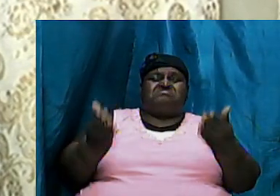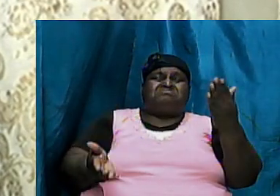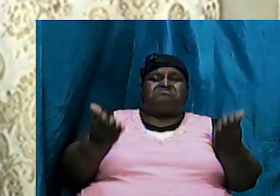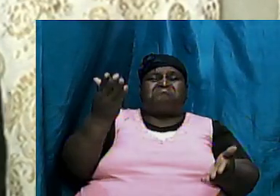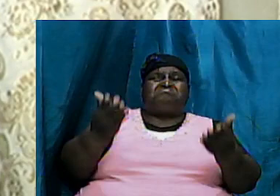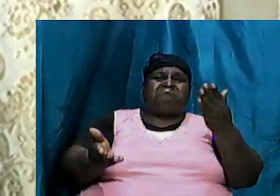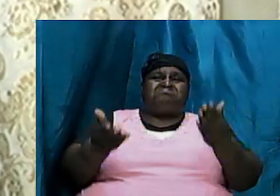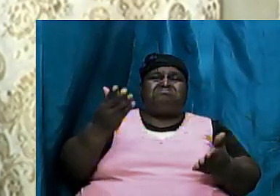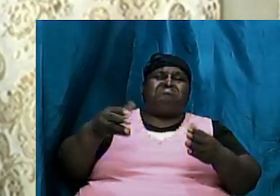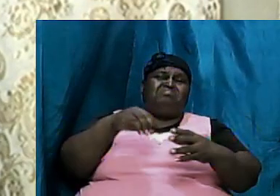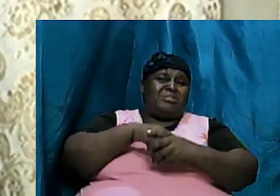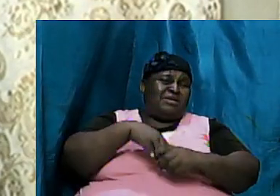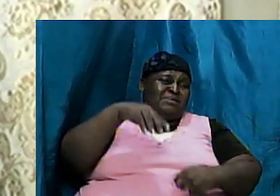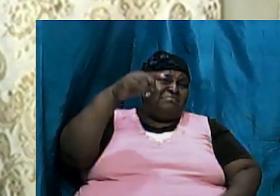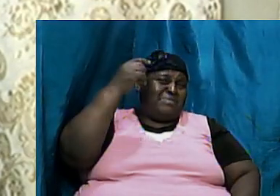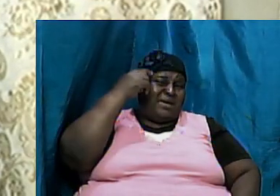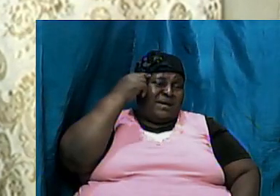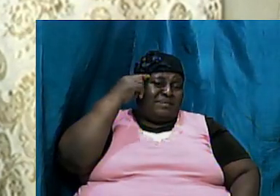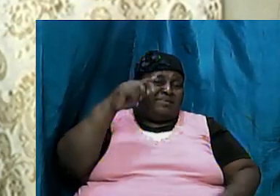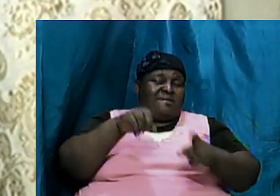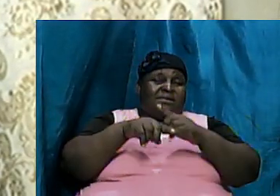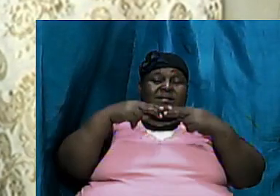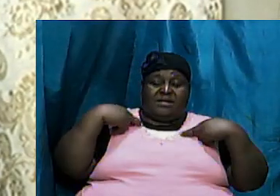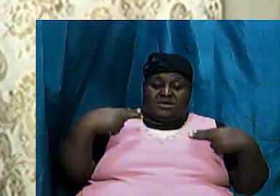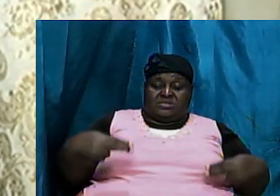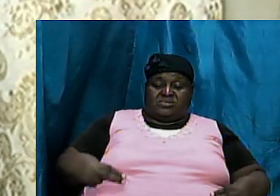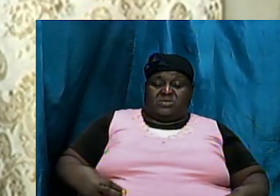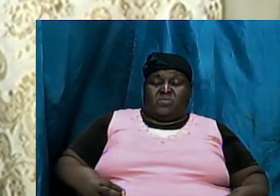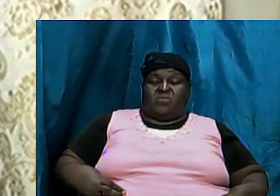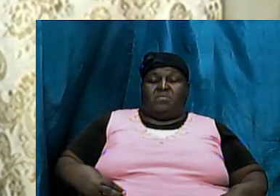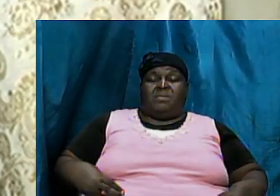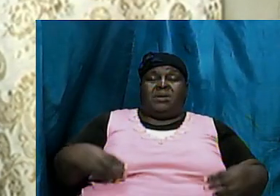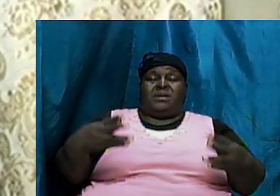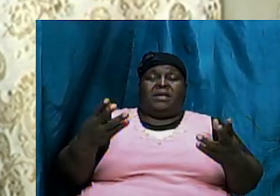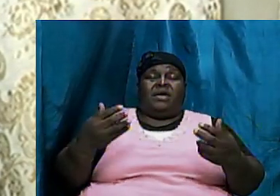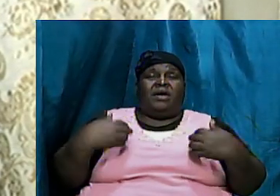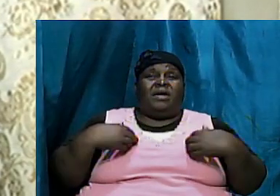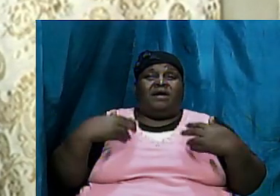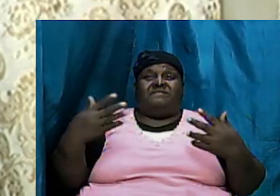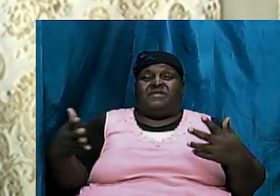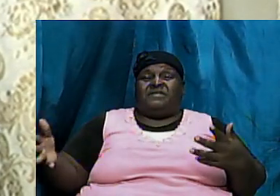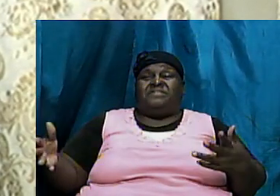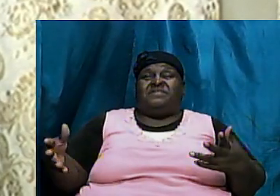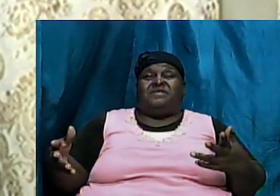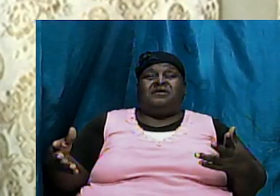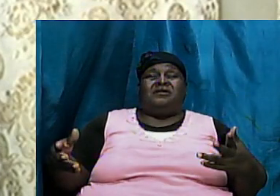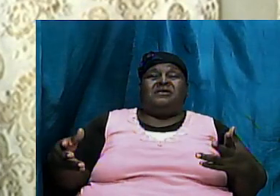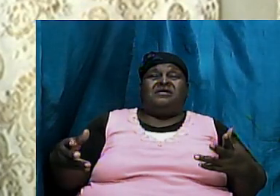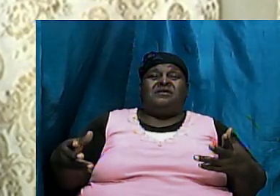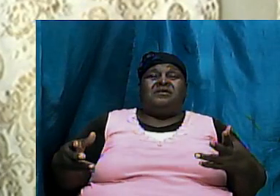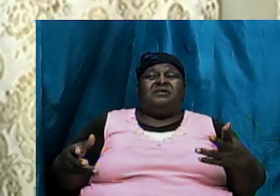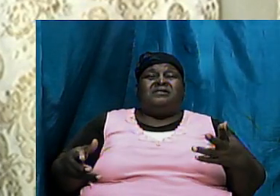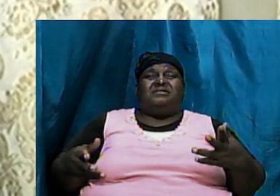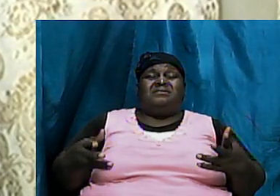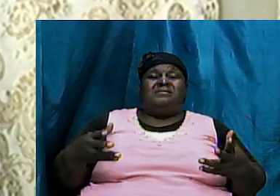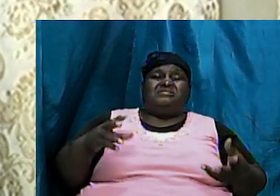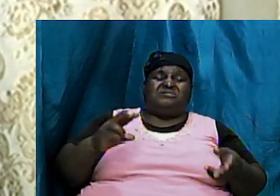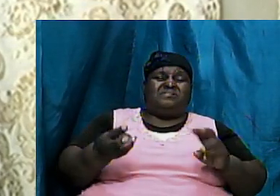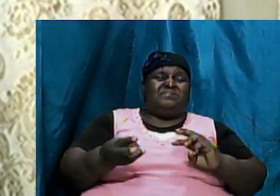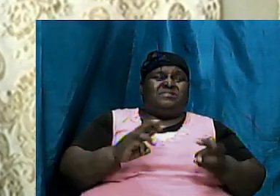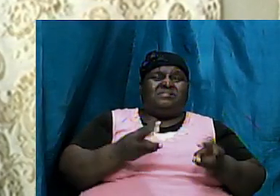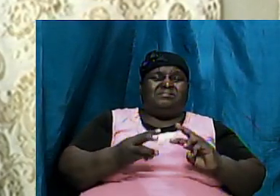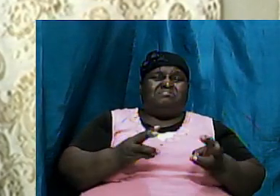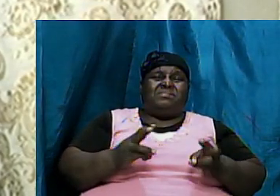because as humans we love to have things validated even if it is not altogether scientific there